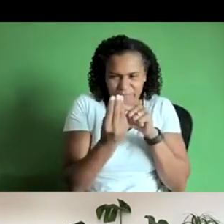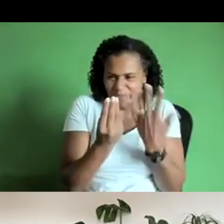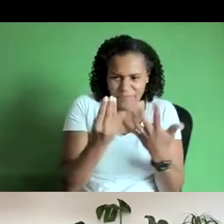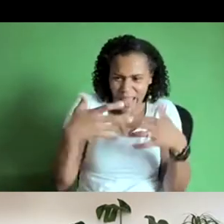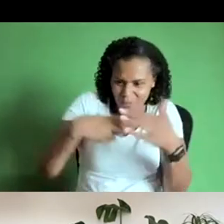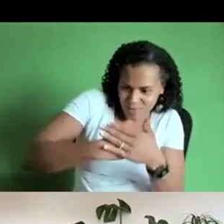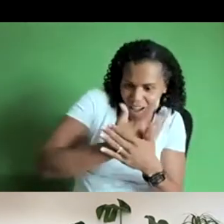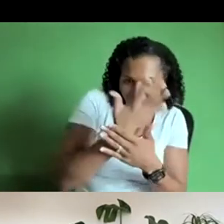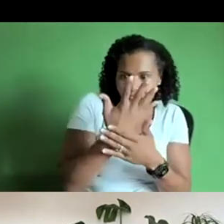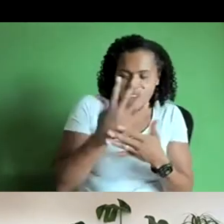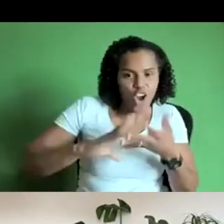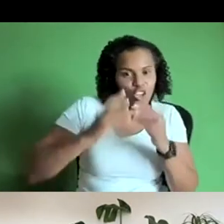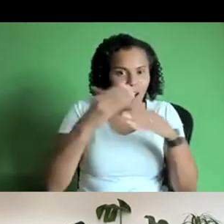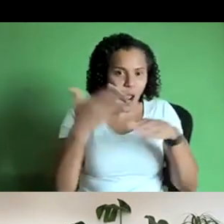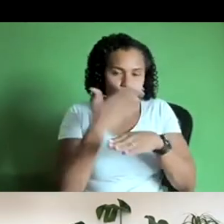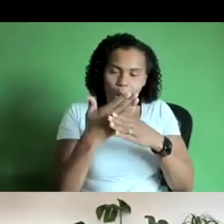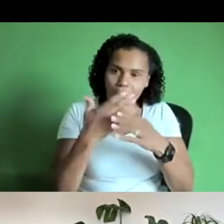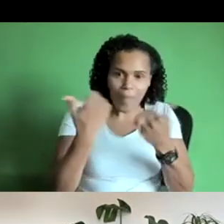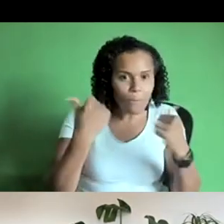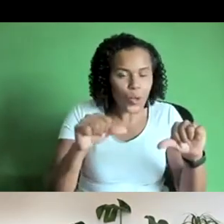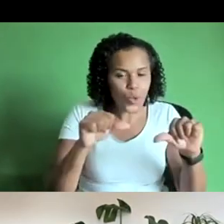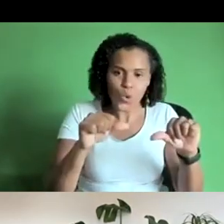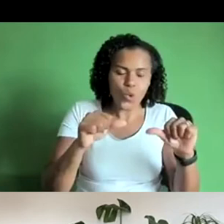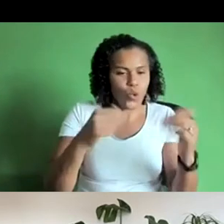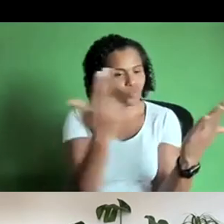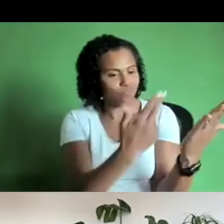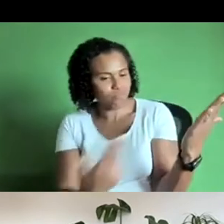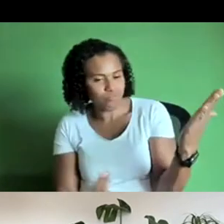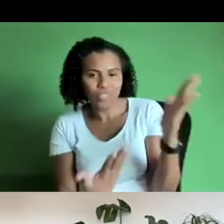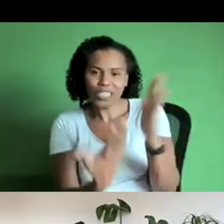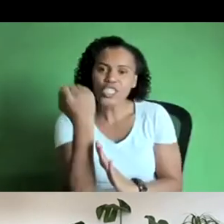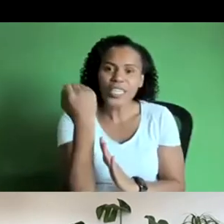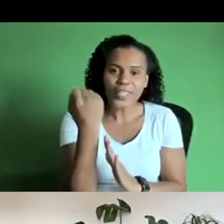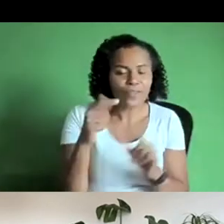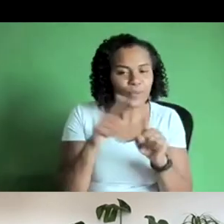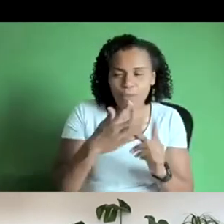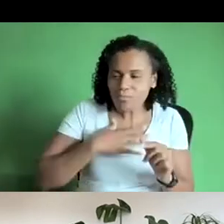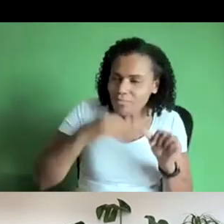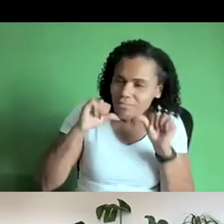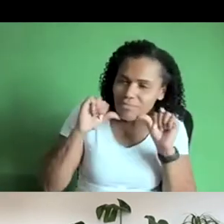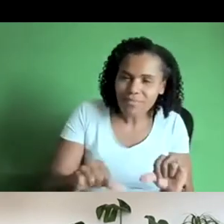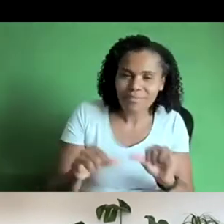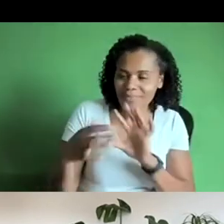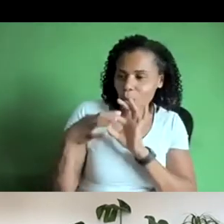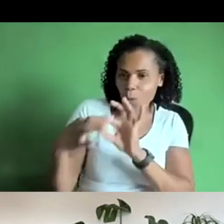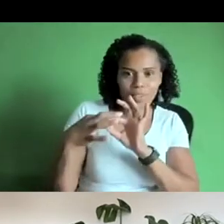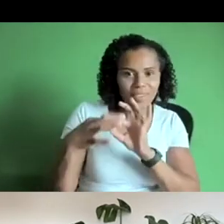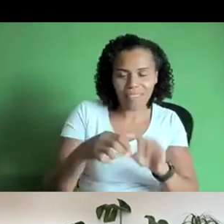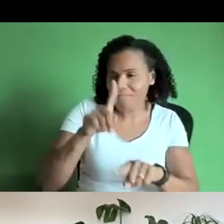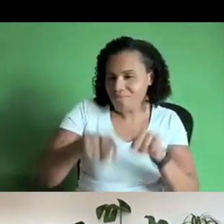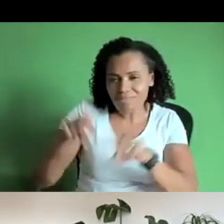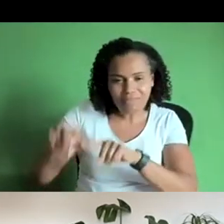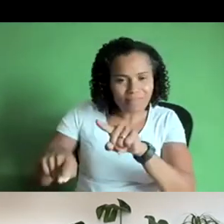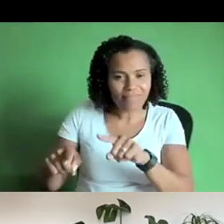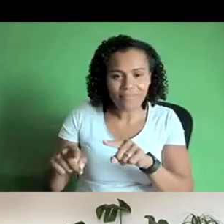and and also i like the fact that you can um work together in various ways you know you may not